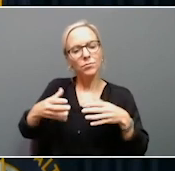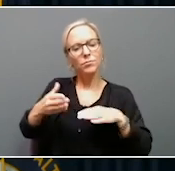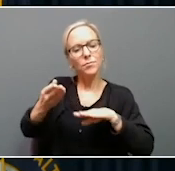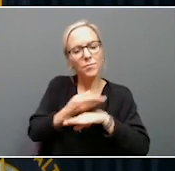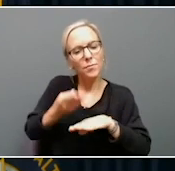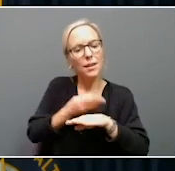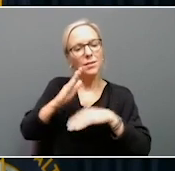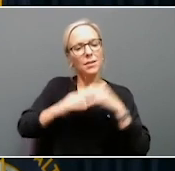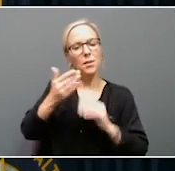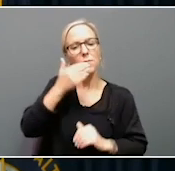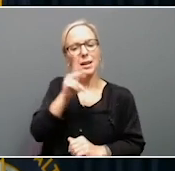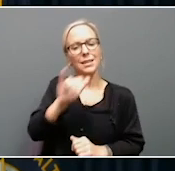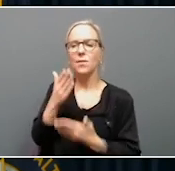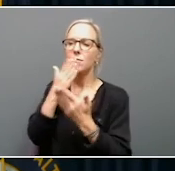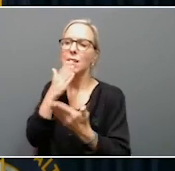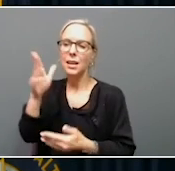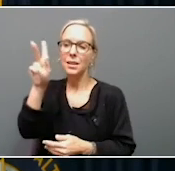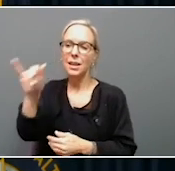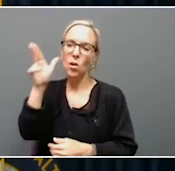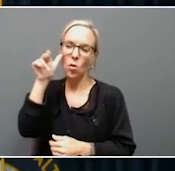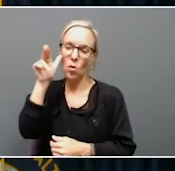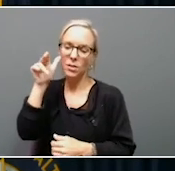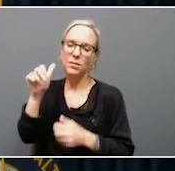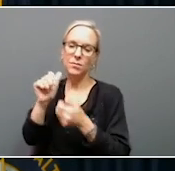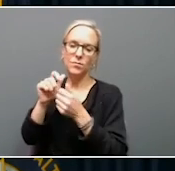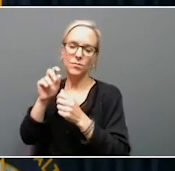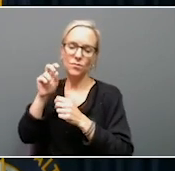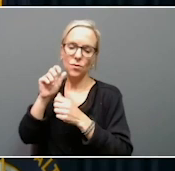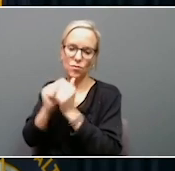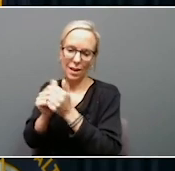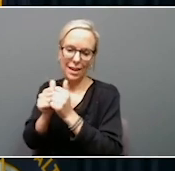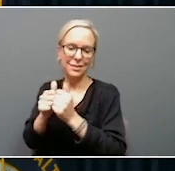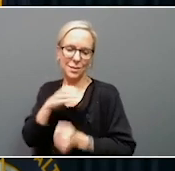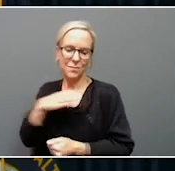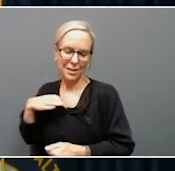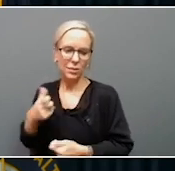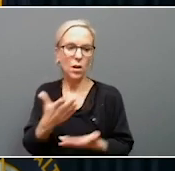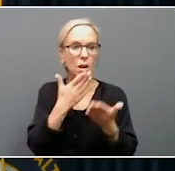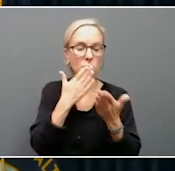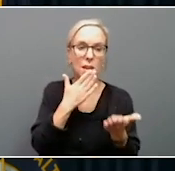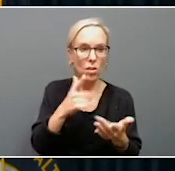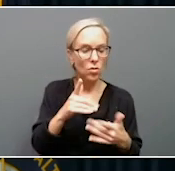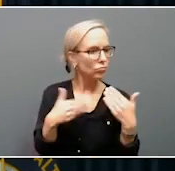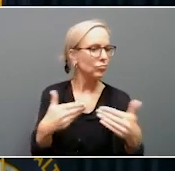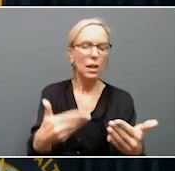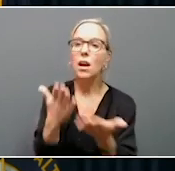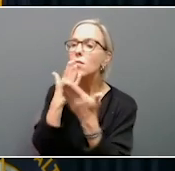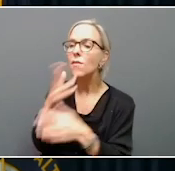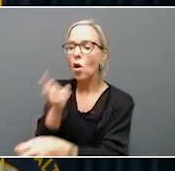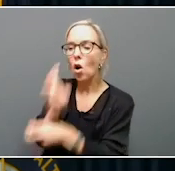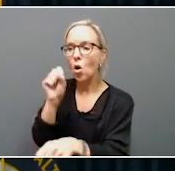Racing Commission. Listen, we have done this with significant speed, and it's thanks to a lot of hard work from the commission